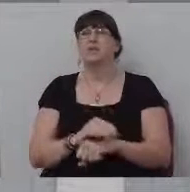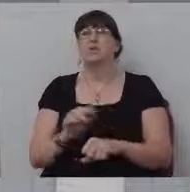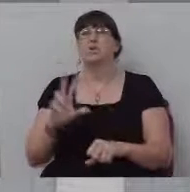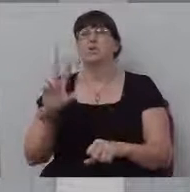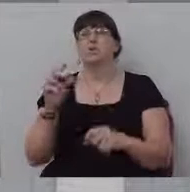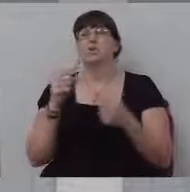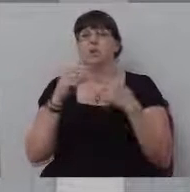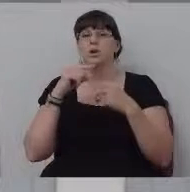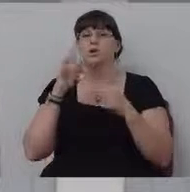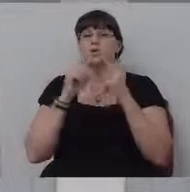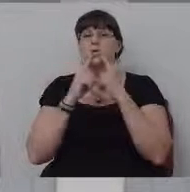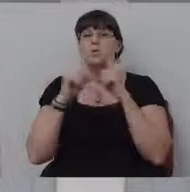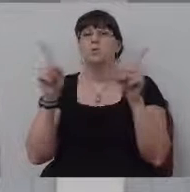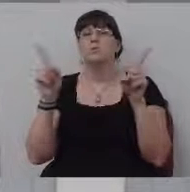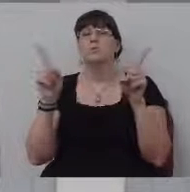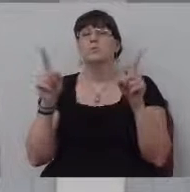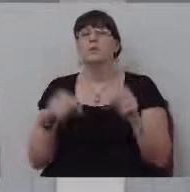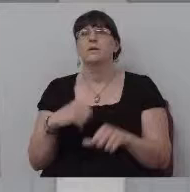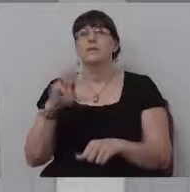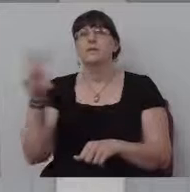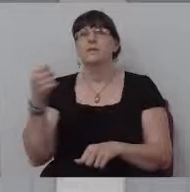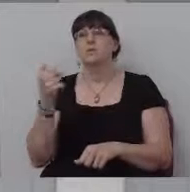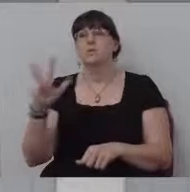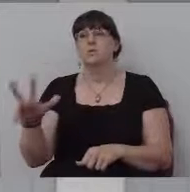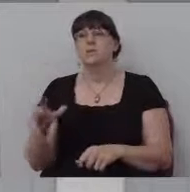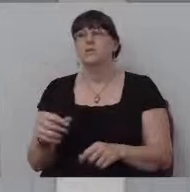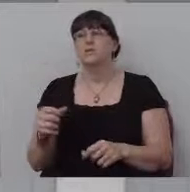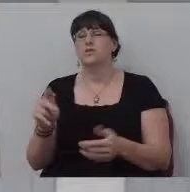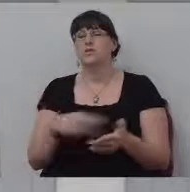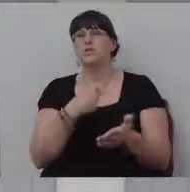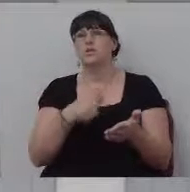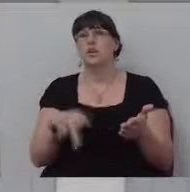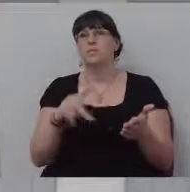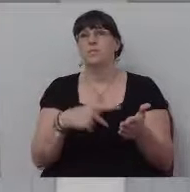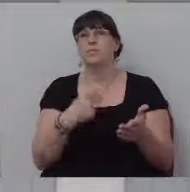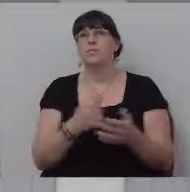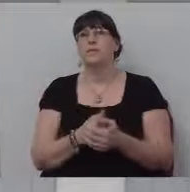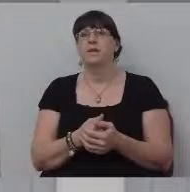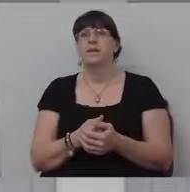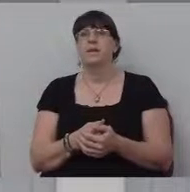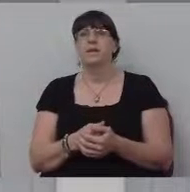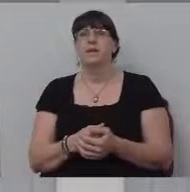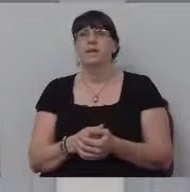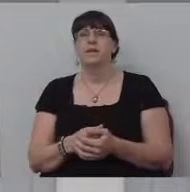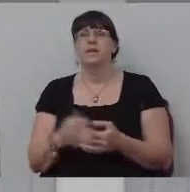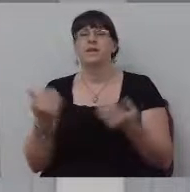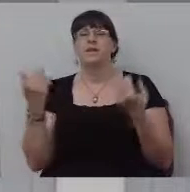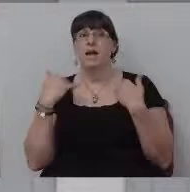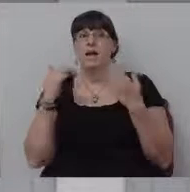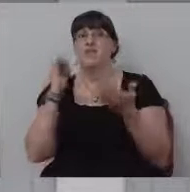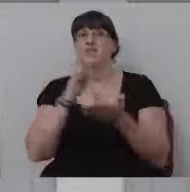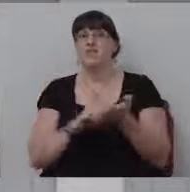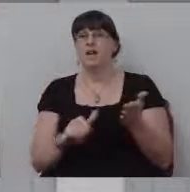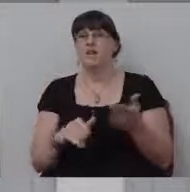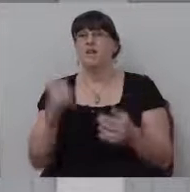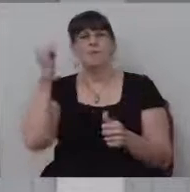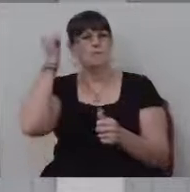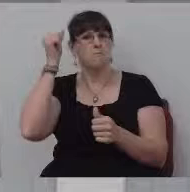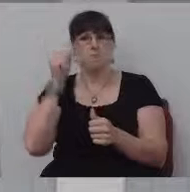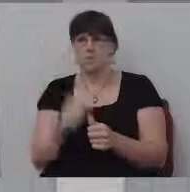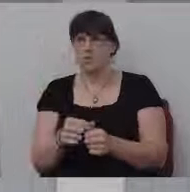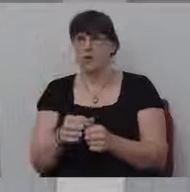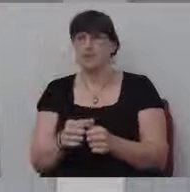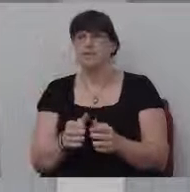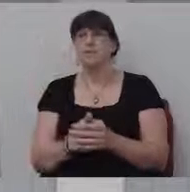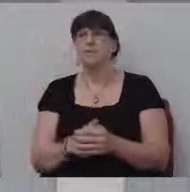23rd Psalm. Like, you know, there is a whole Bible besides that, Brother Turner. But he had that one down, you know, and he would just quote